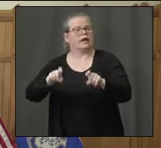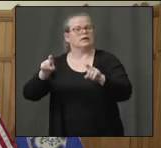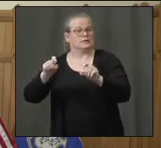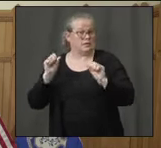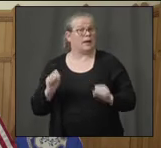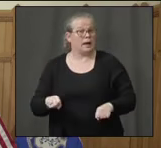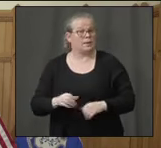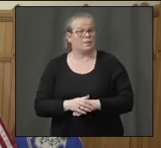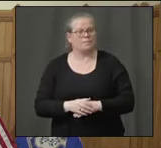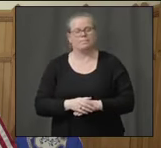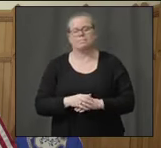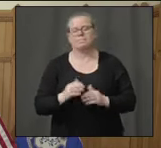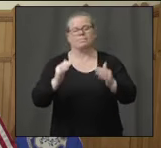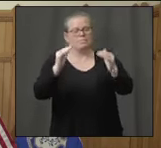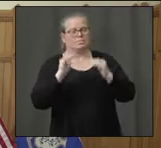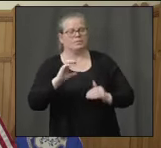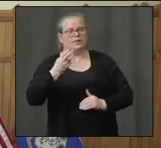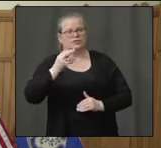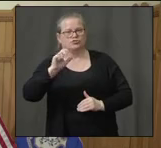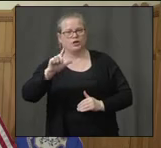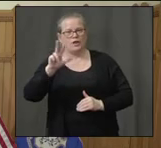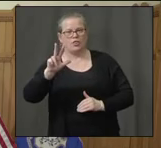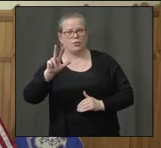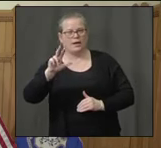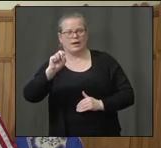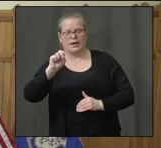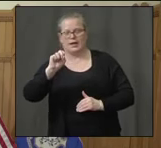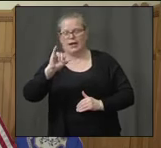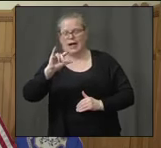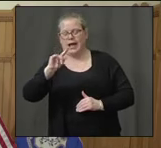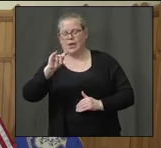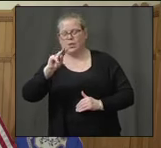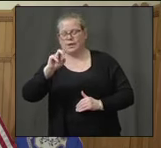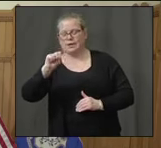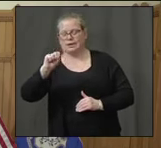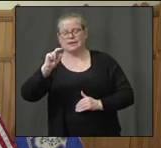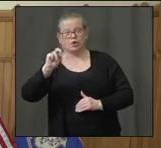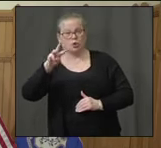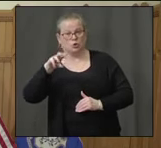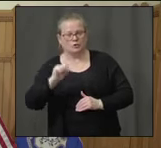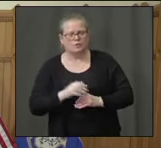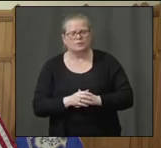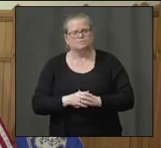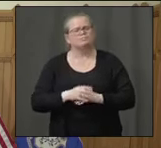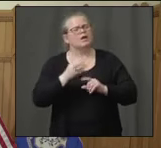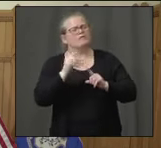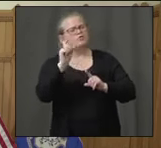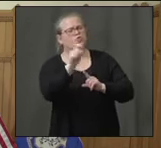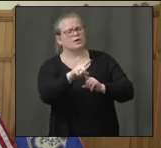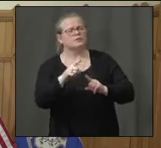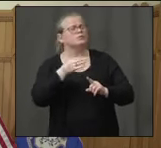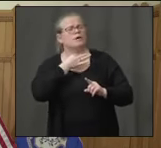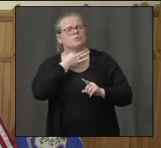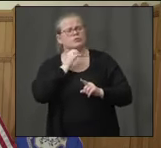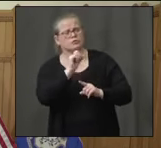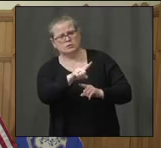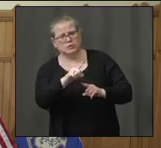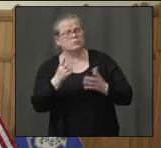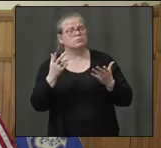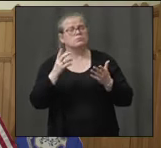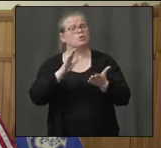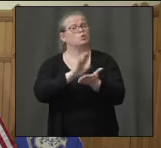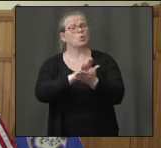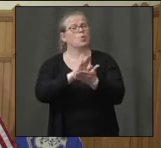Hello, Governor. A couple of quick questions from me. Number one, the school situation, public schools, is May 20th